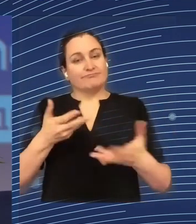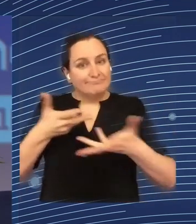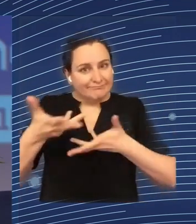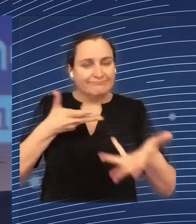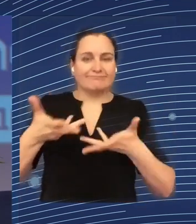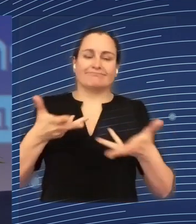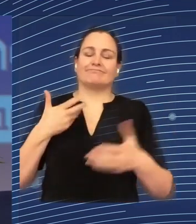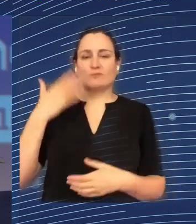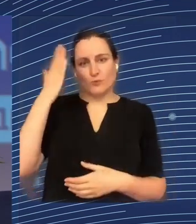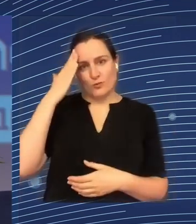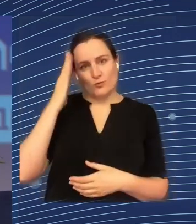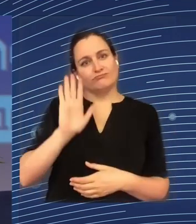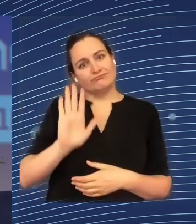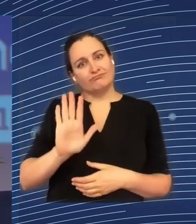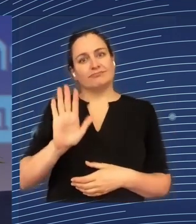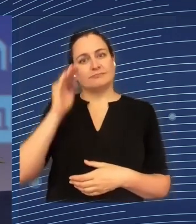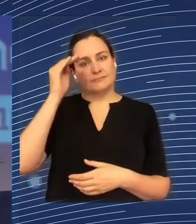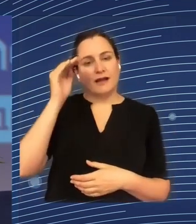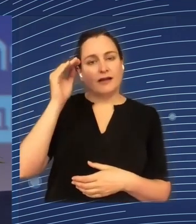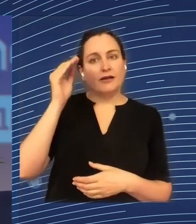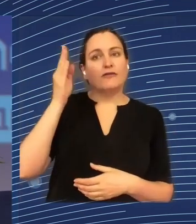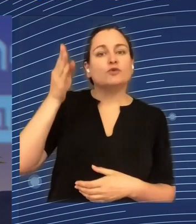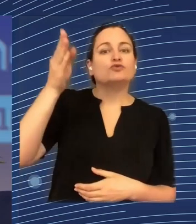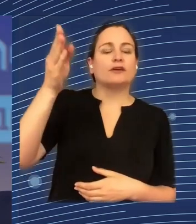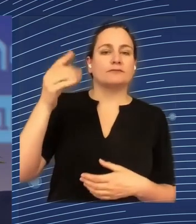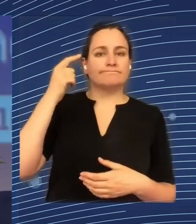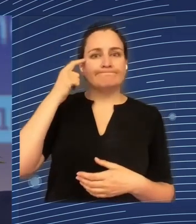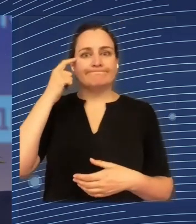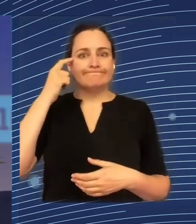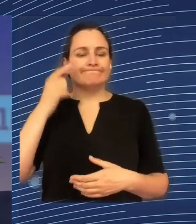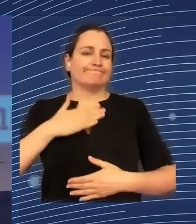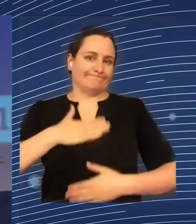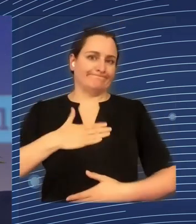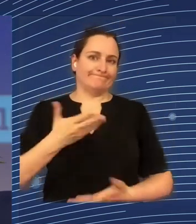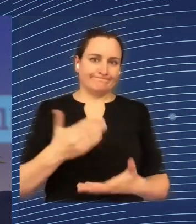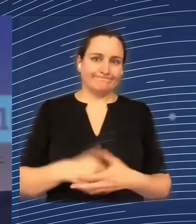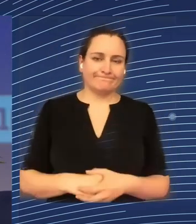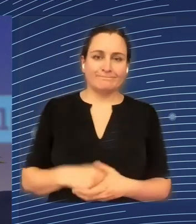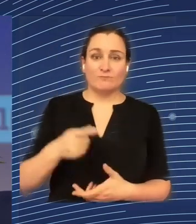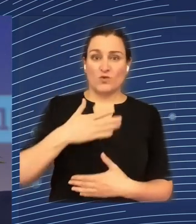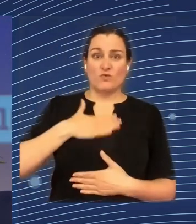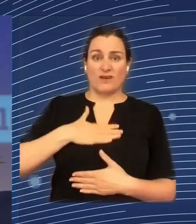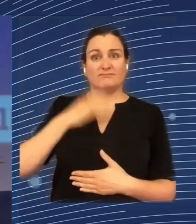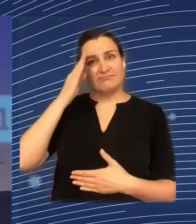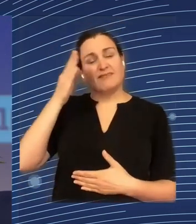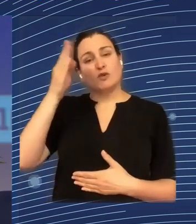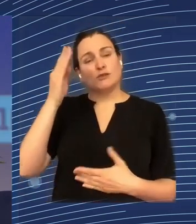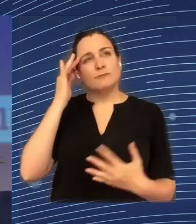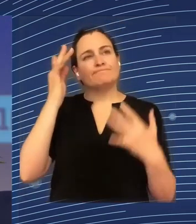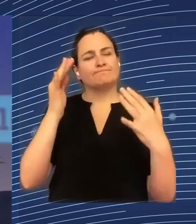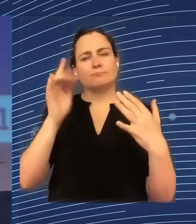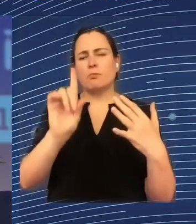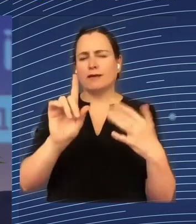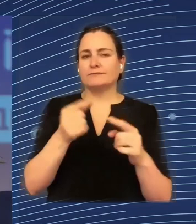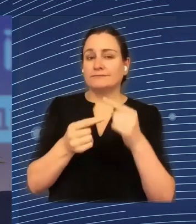look like. But let me start from a bit personal experience and go back to the past, 20 years